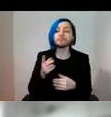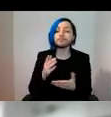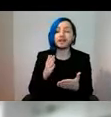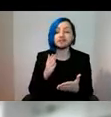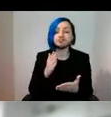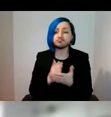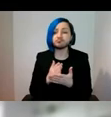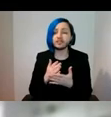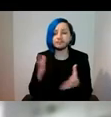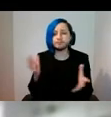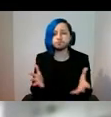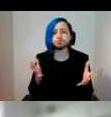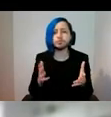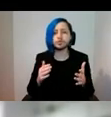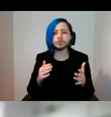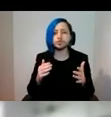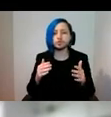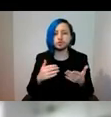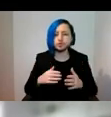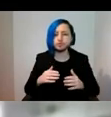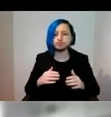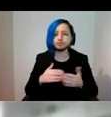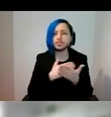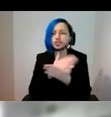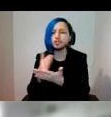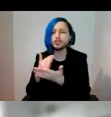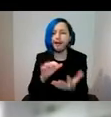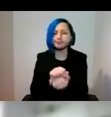that challenge of preserving and sharing content-free cultural heritage.